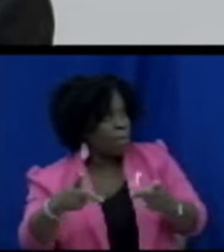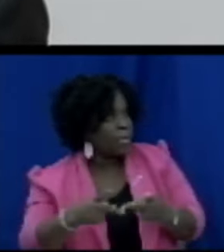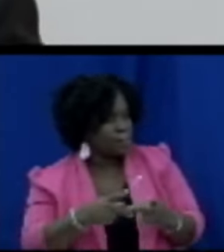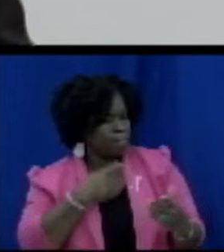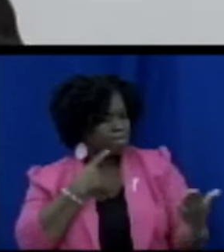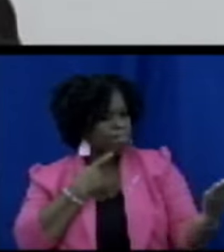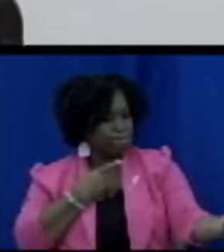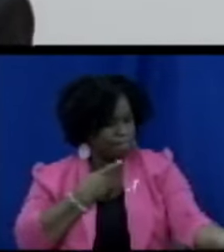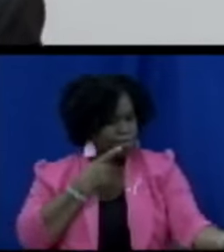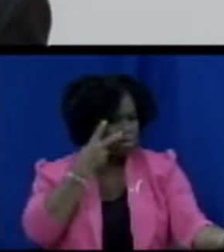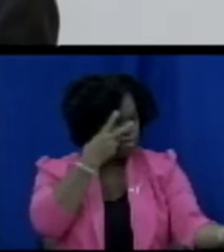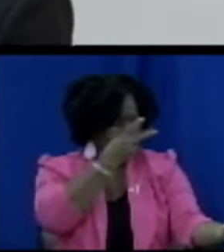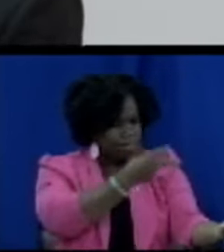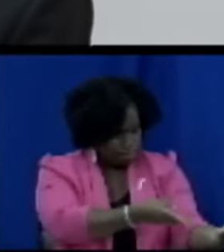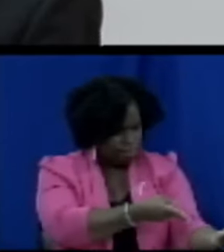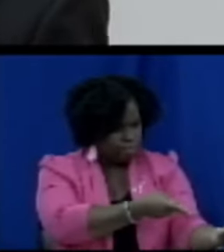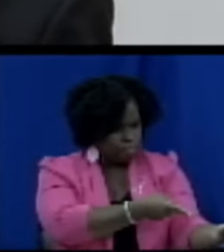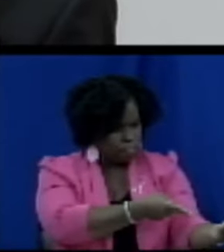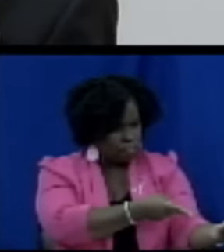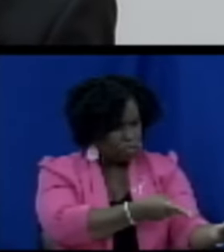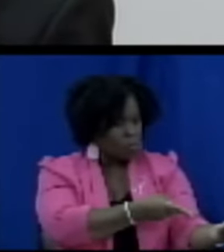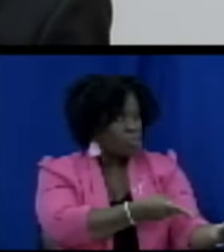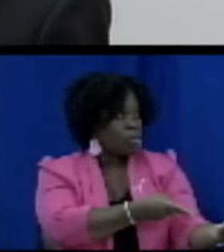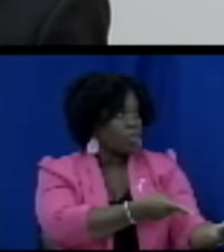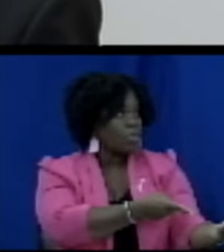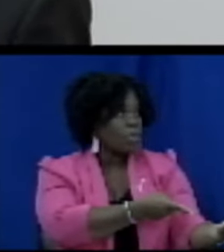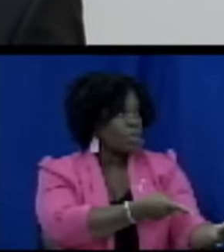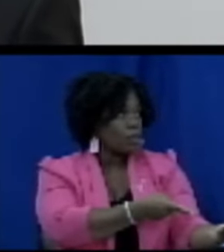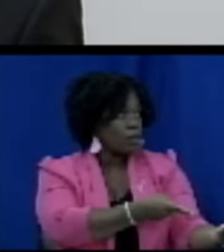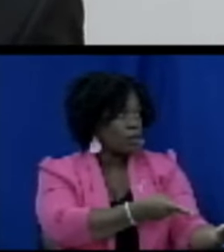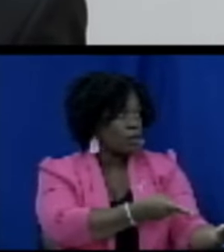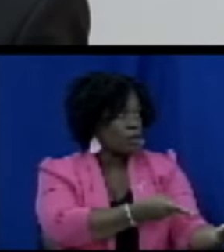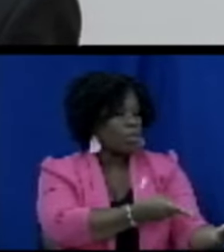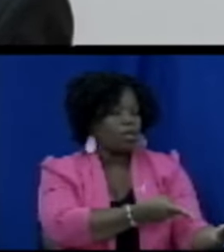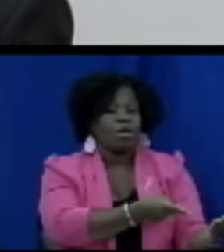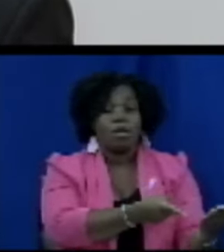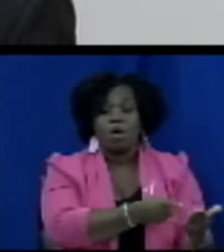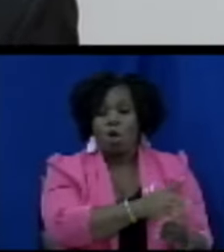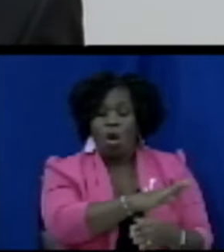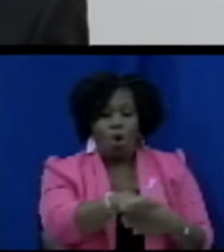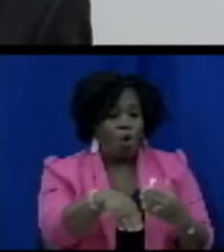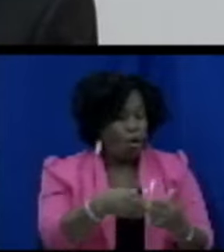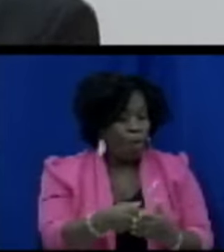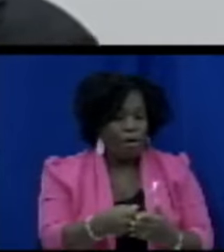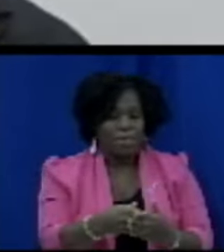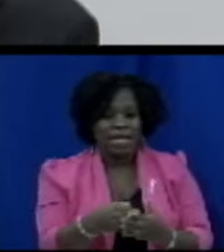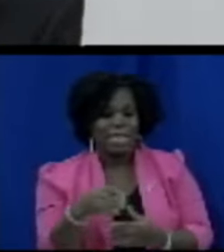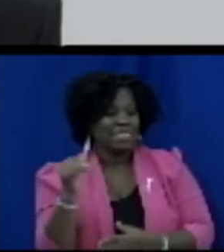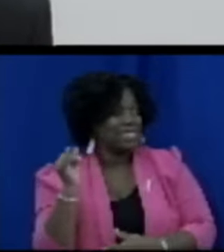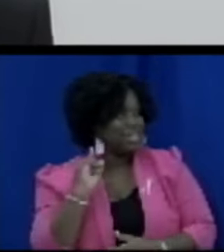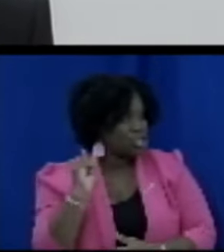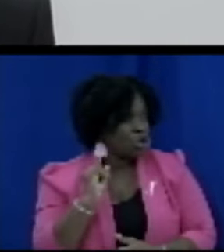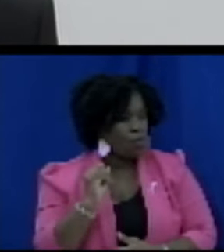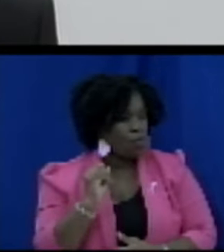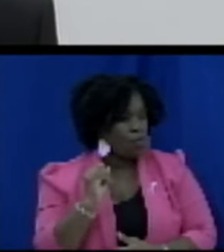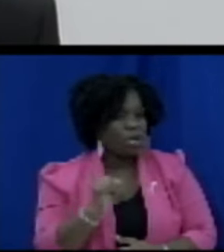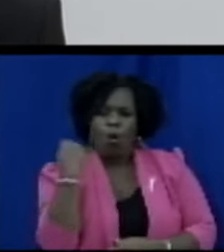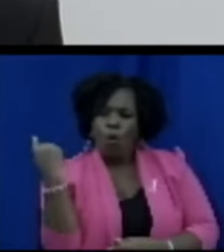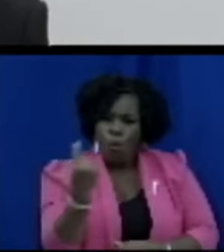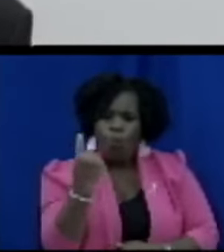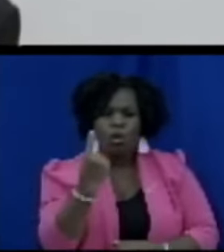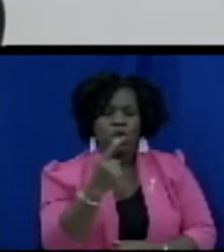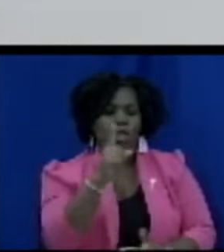said buying price from the company the freight the insurance and 20%